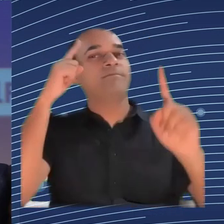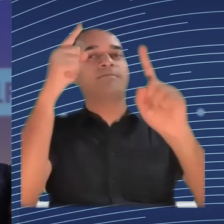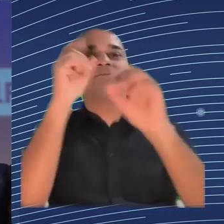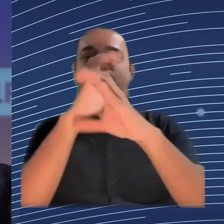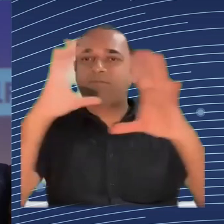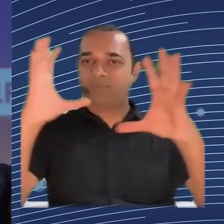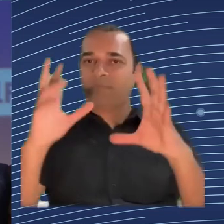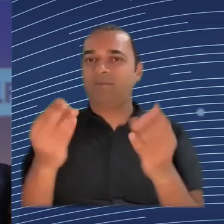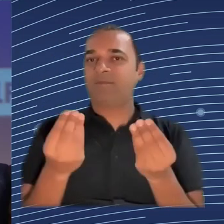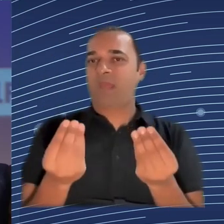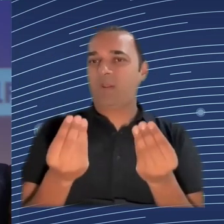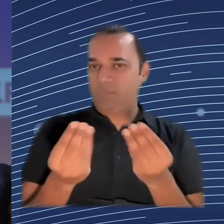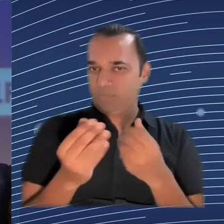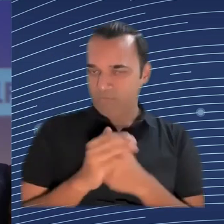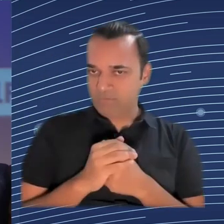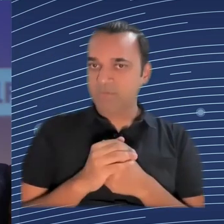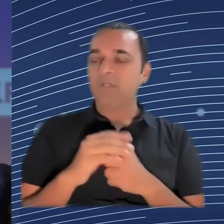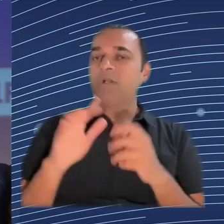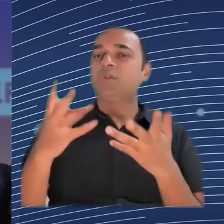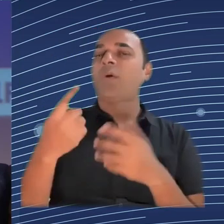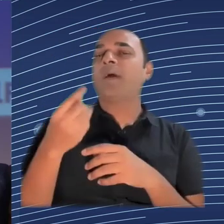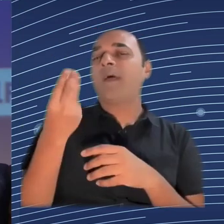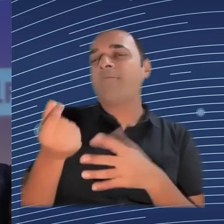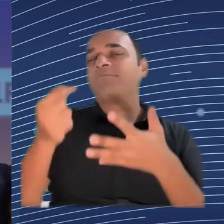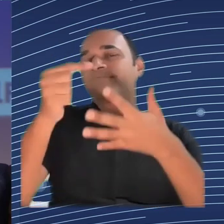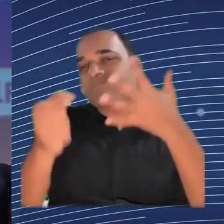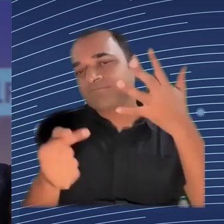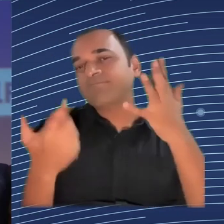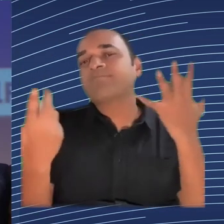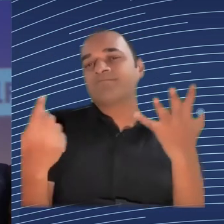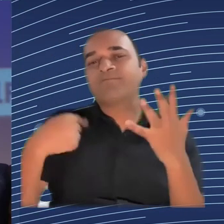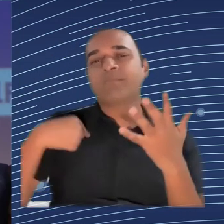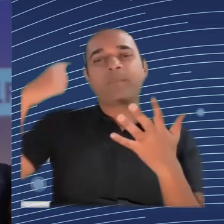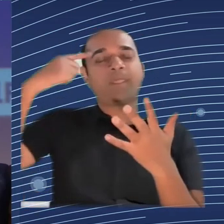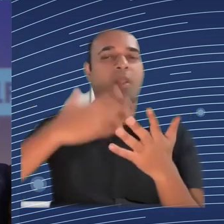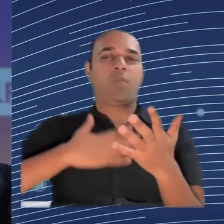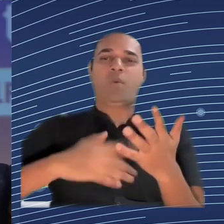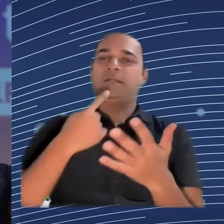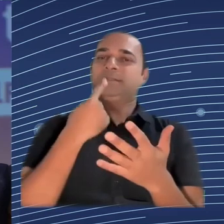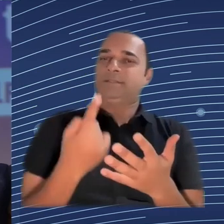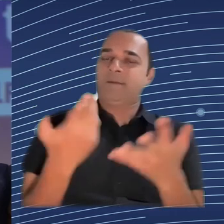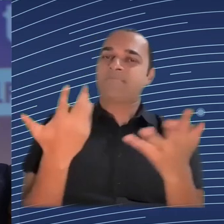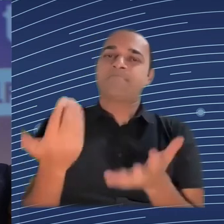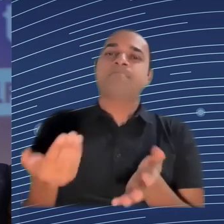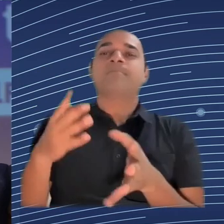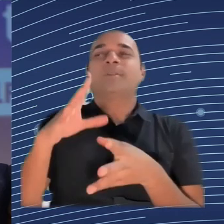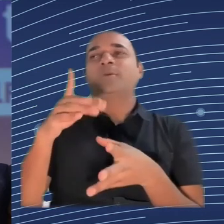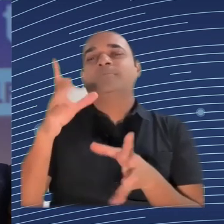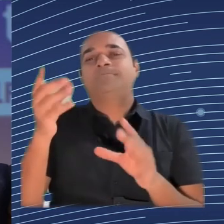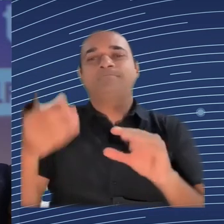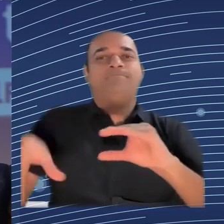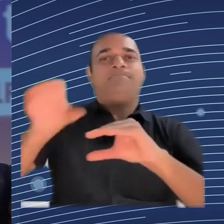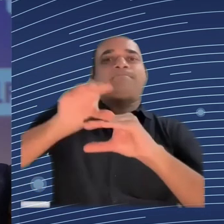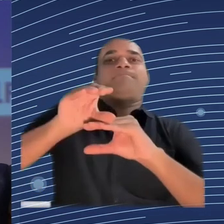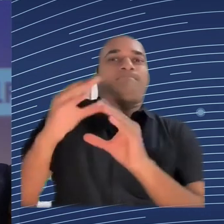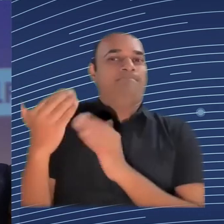It's great to say to, you know, the C-suite or the board, you have to think of the business model. But